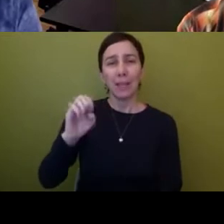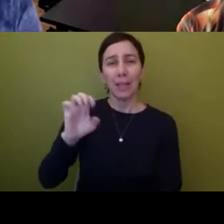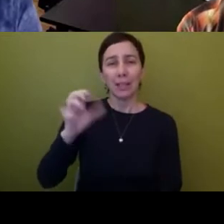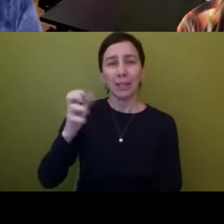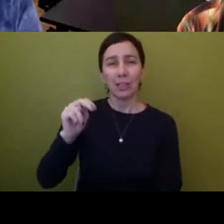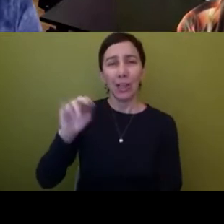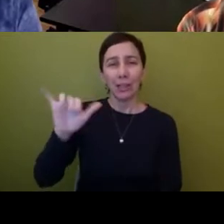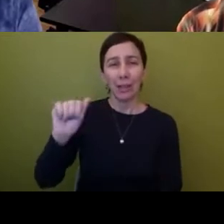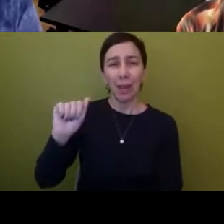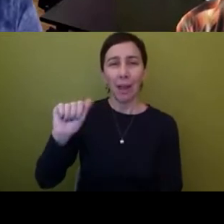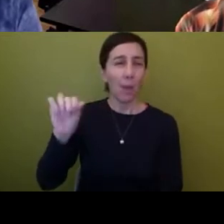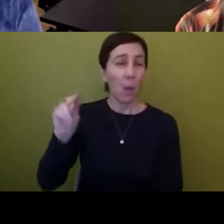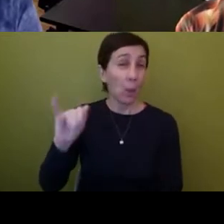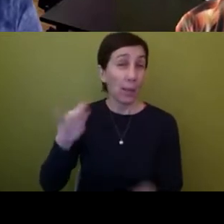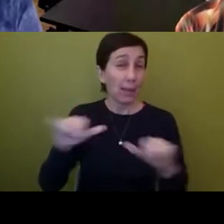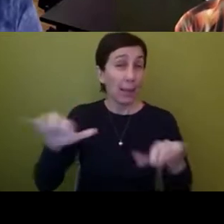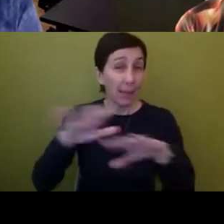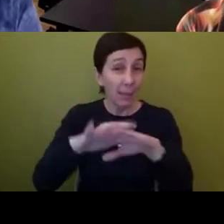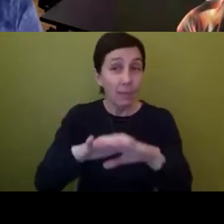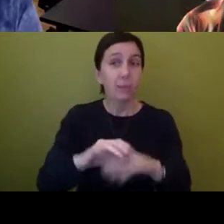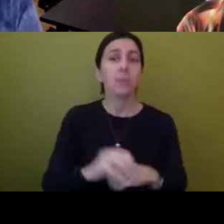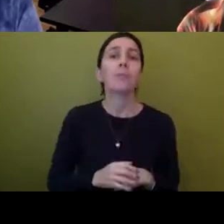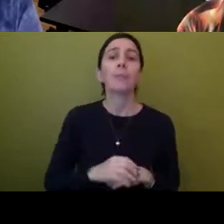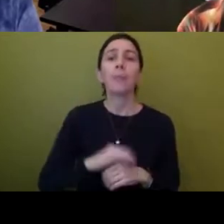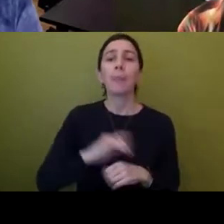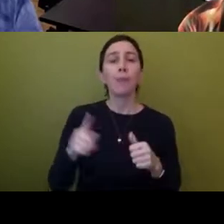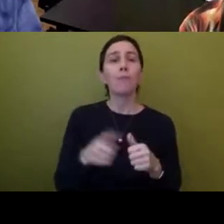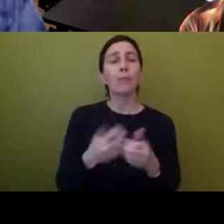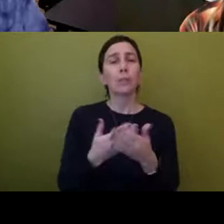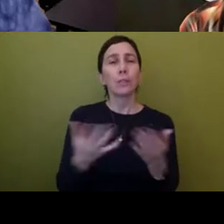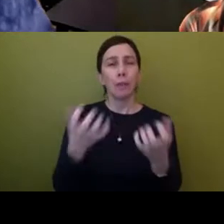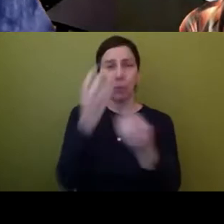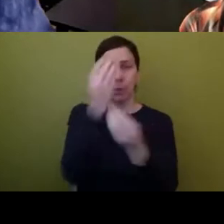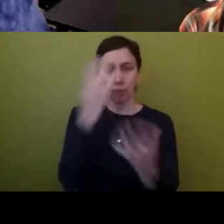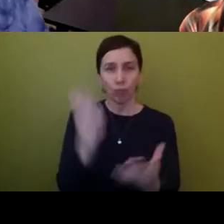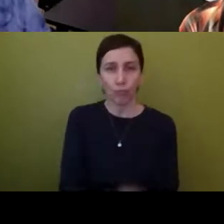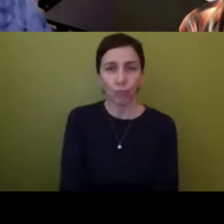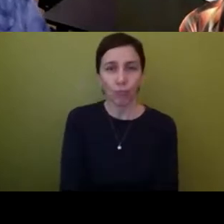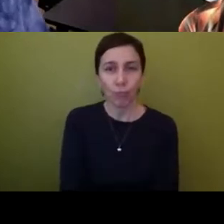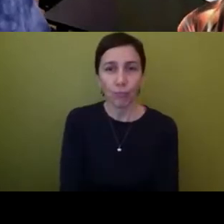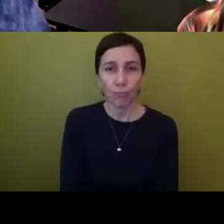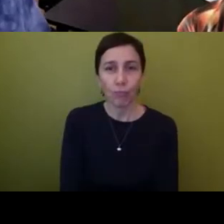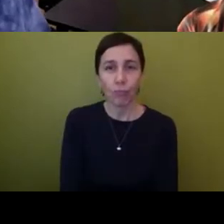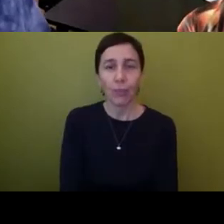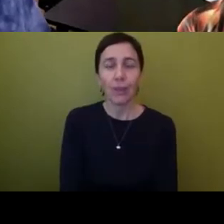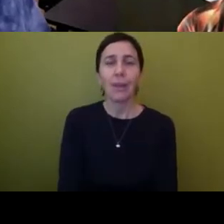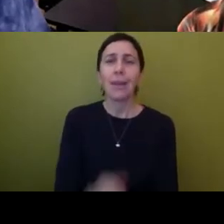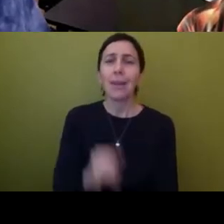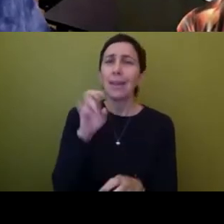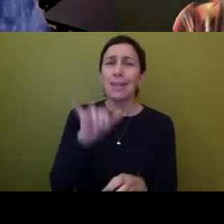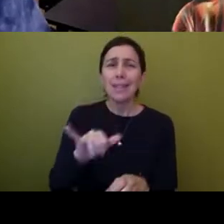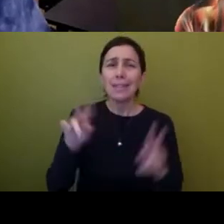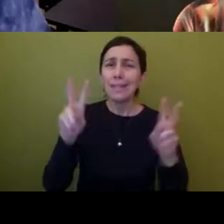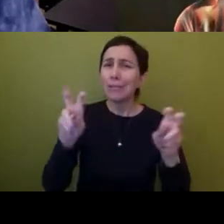Wekmo Ohlone land. Um, so the first thing to say is, is, uh, this is a difficult issue because